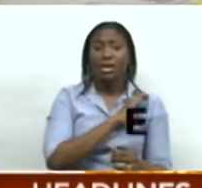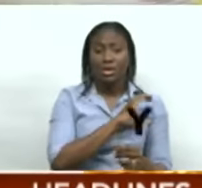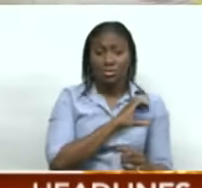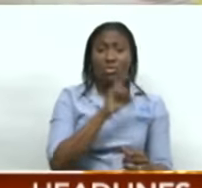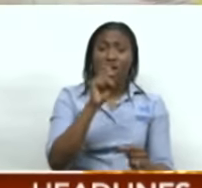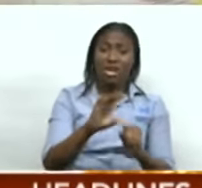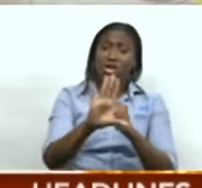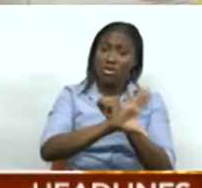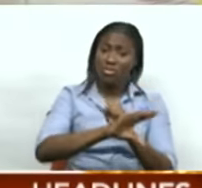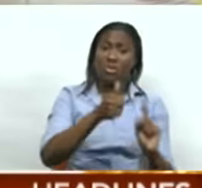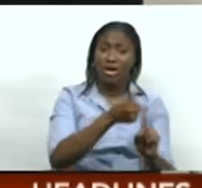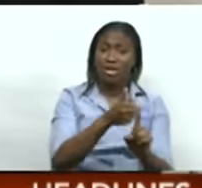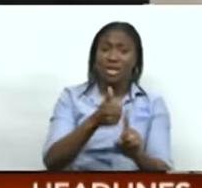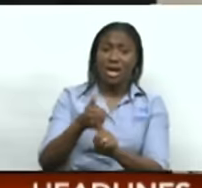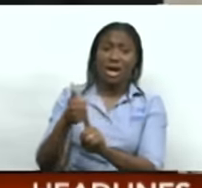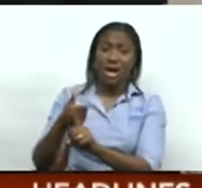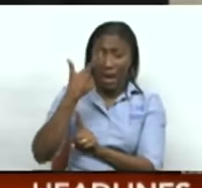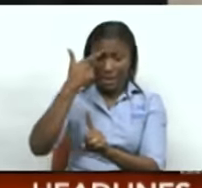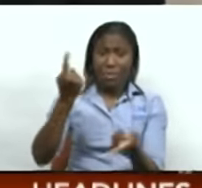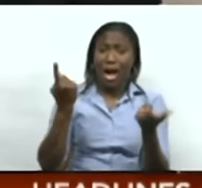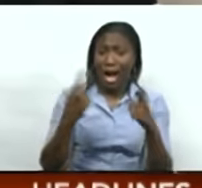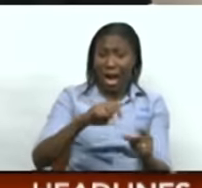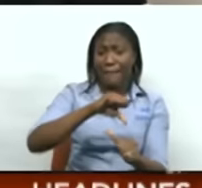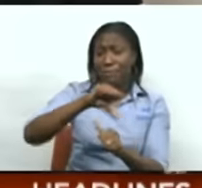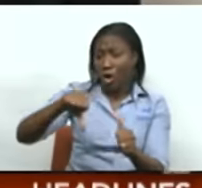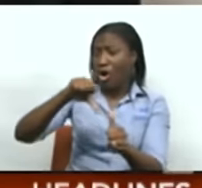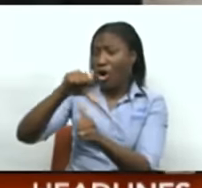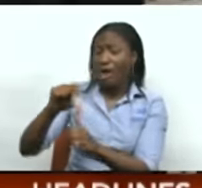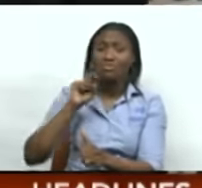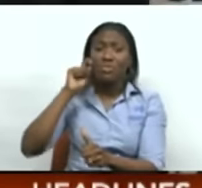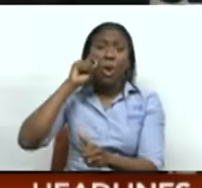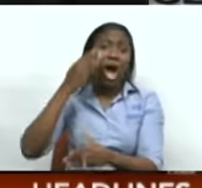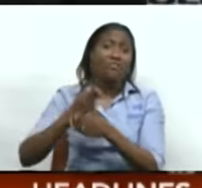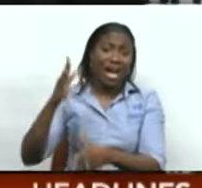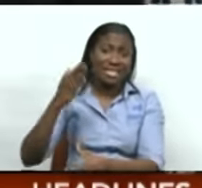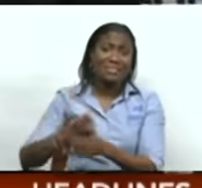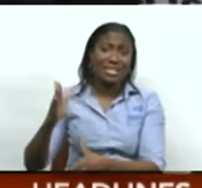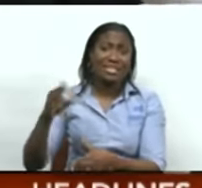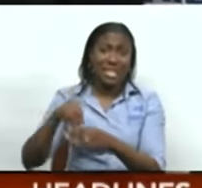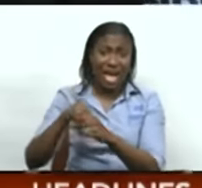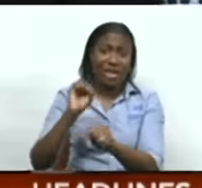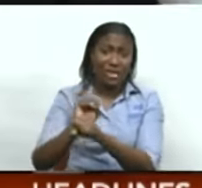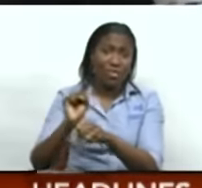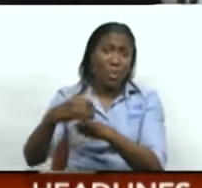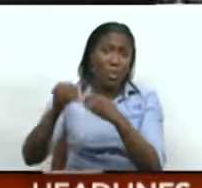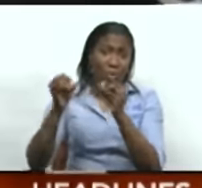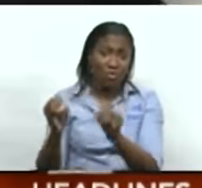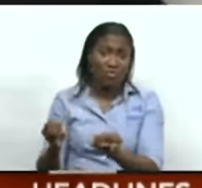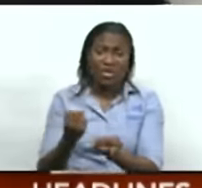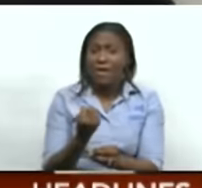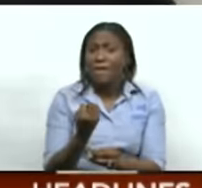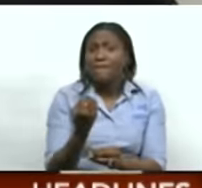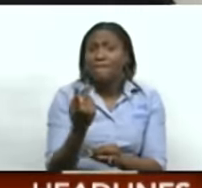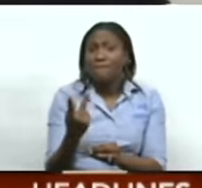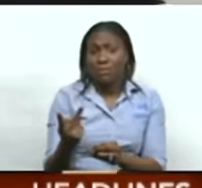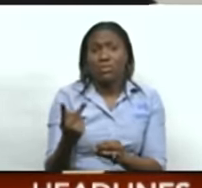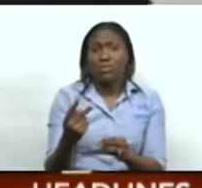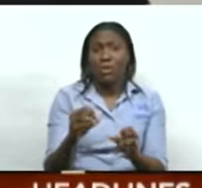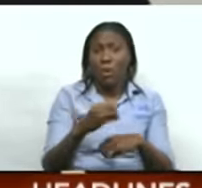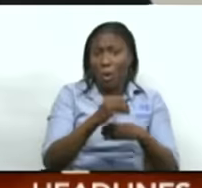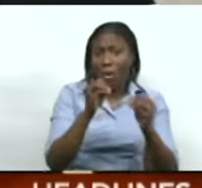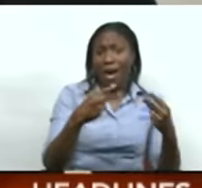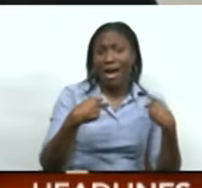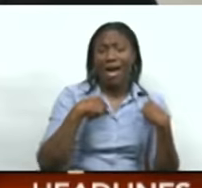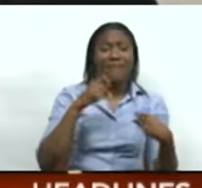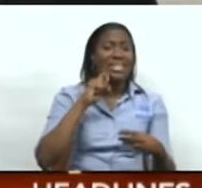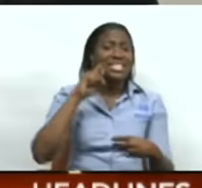harassment of their peers. Very few forces in the region have a sexual harassment policy. We want to